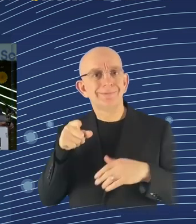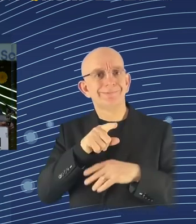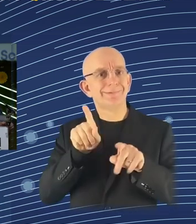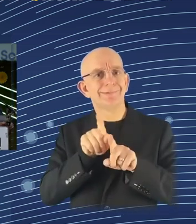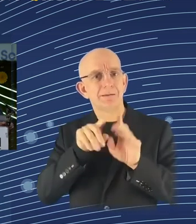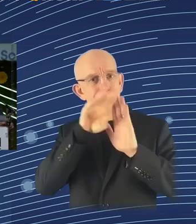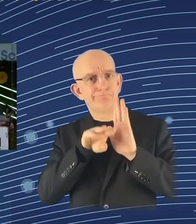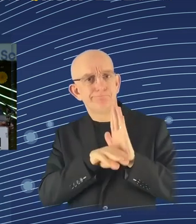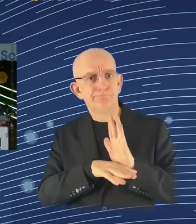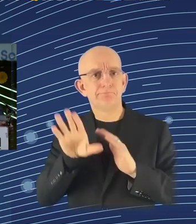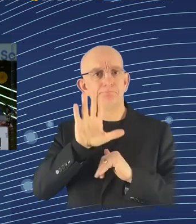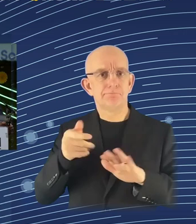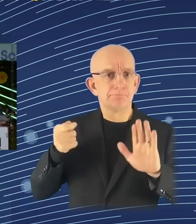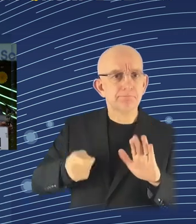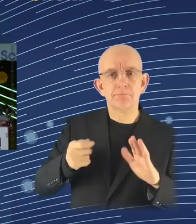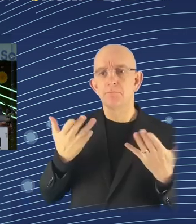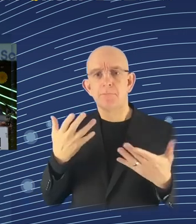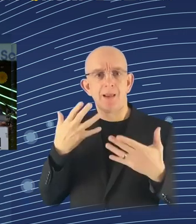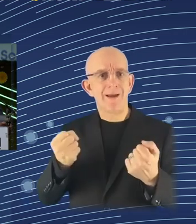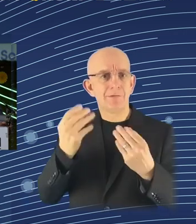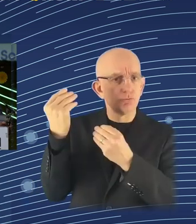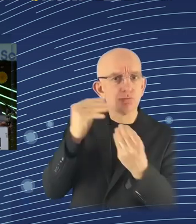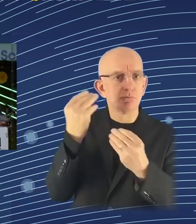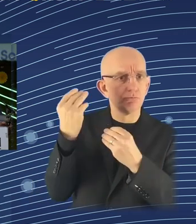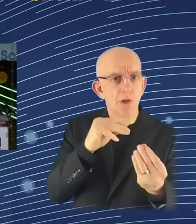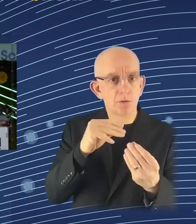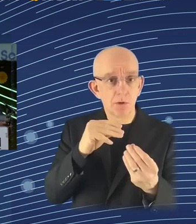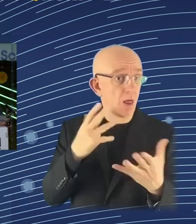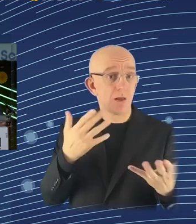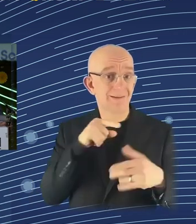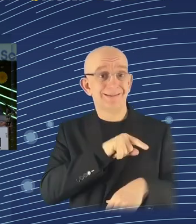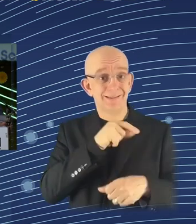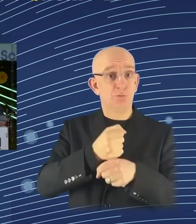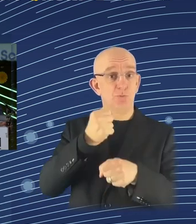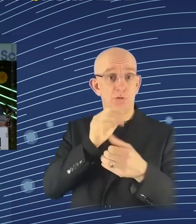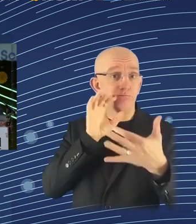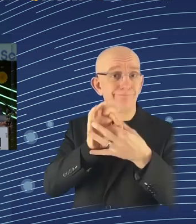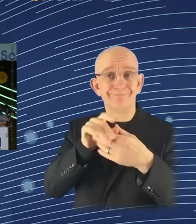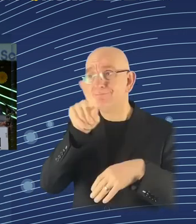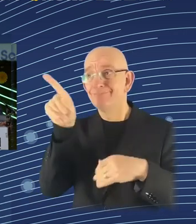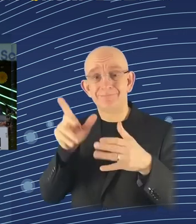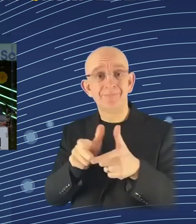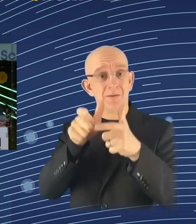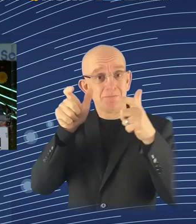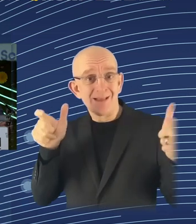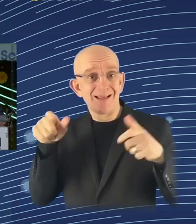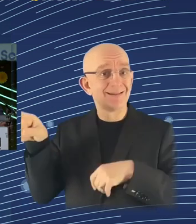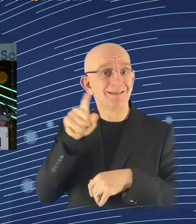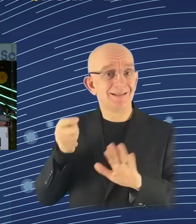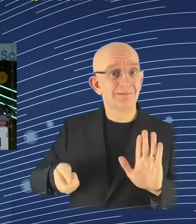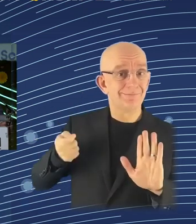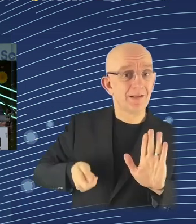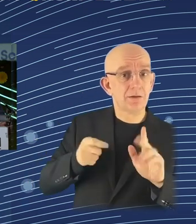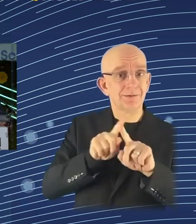at least, that they compile reports for their senior lawyers. They look into archives,